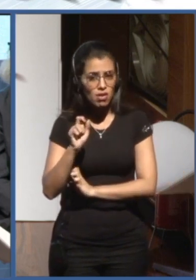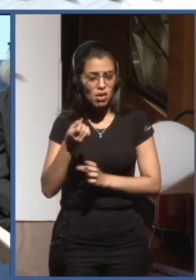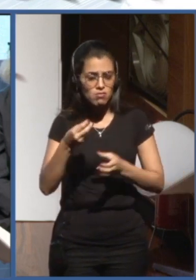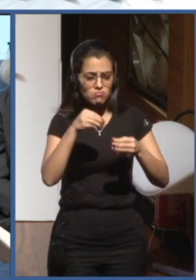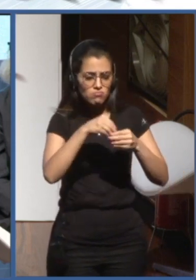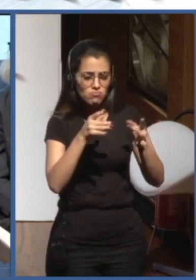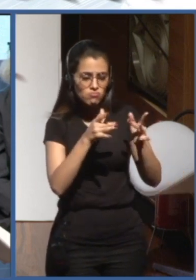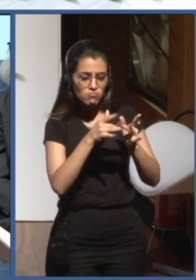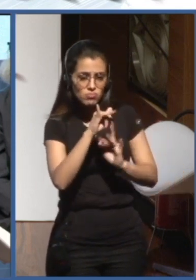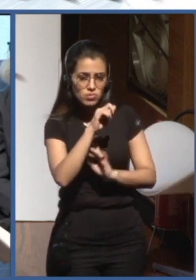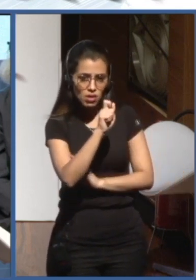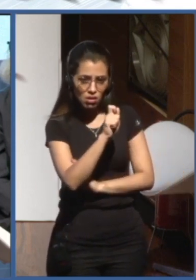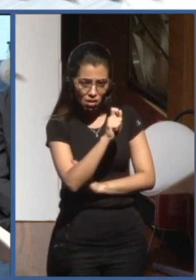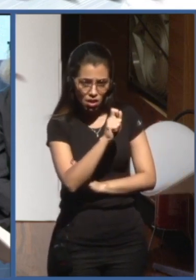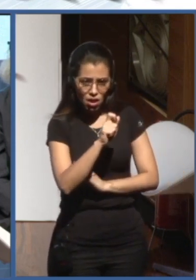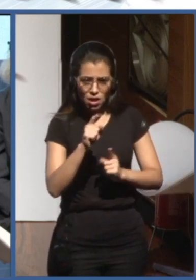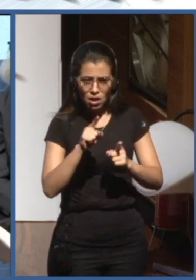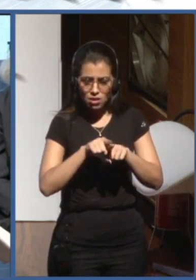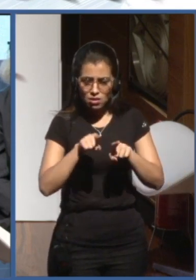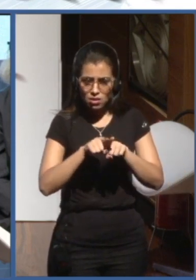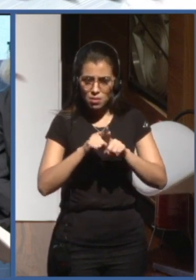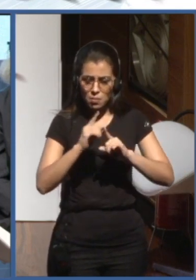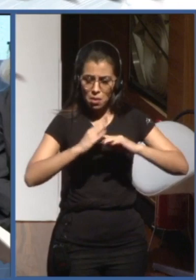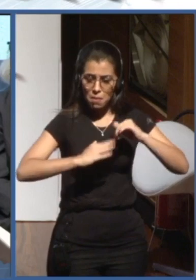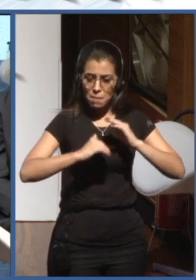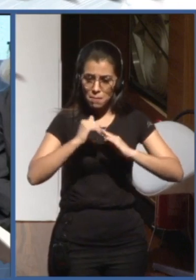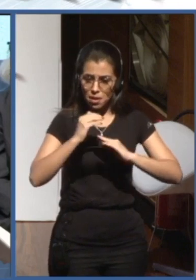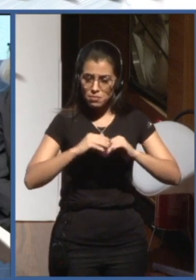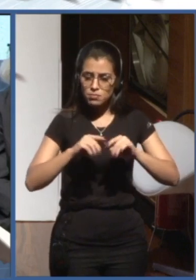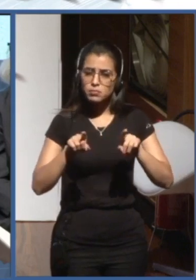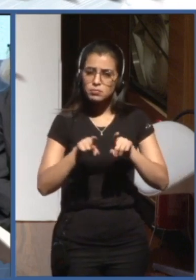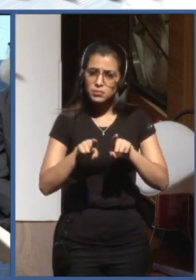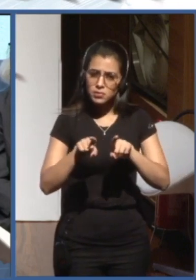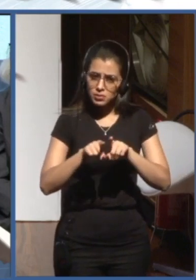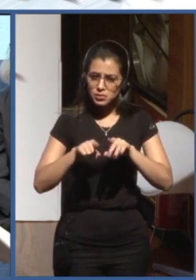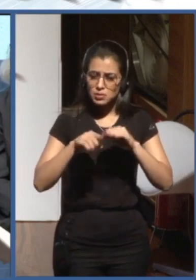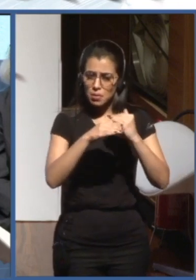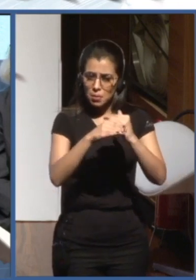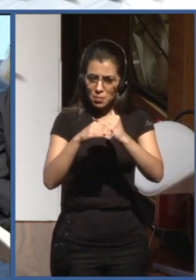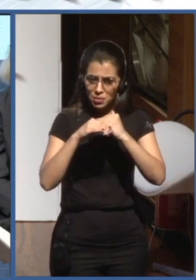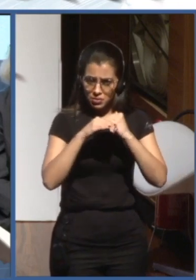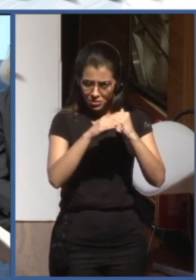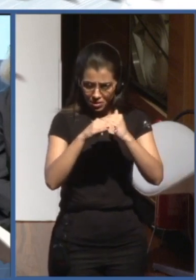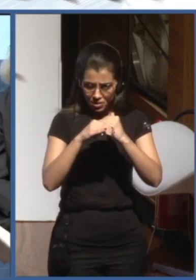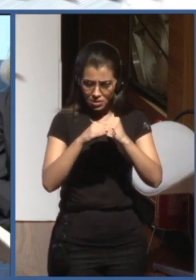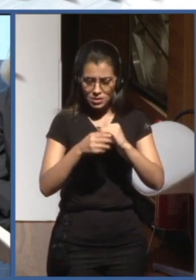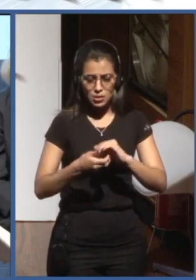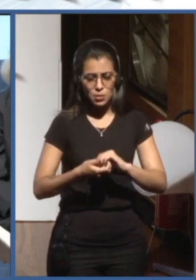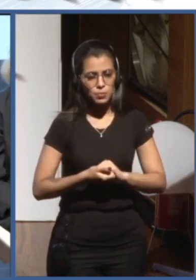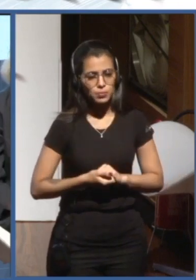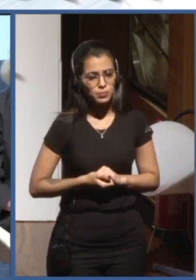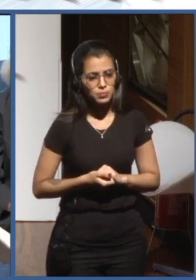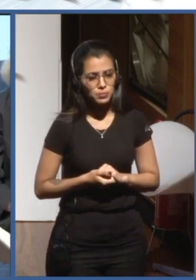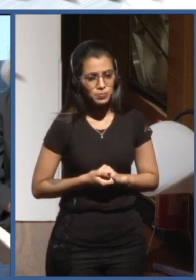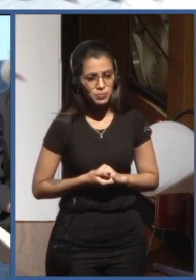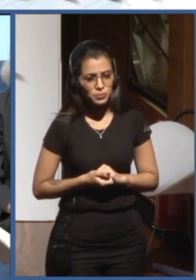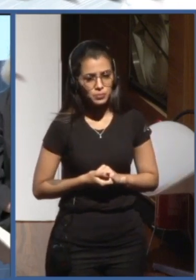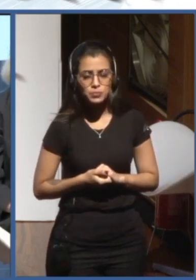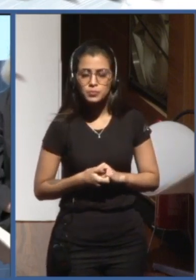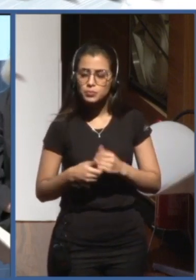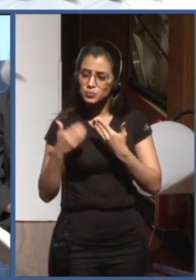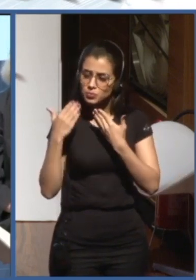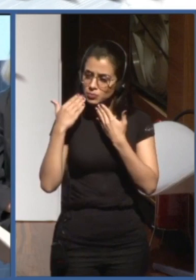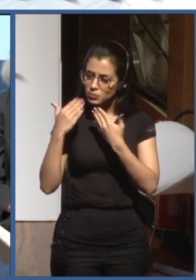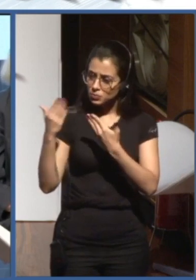know